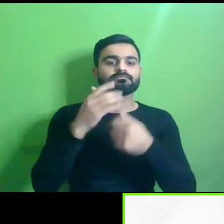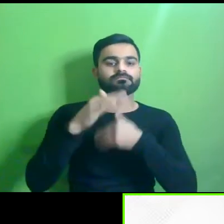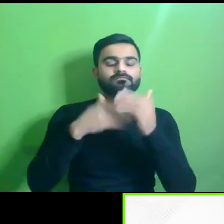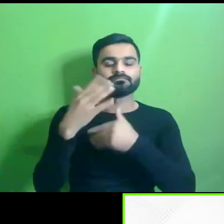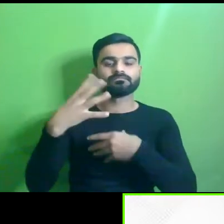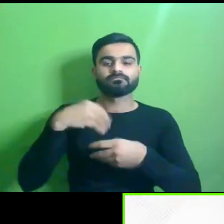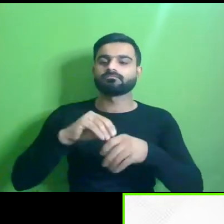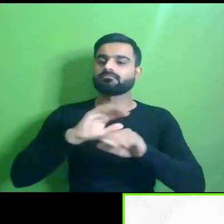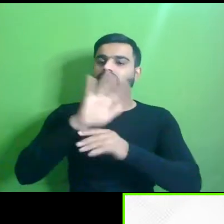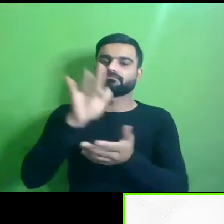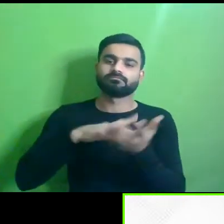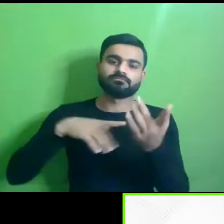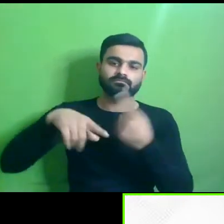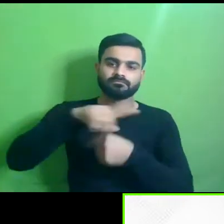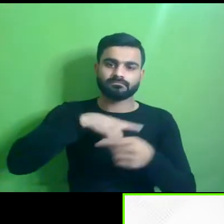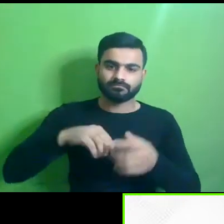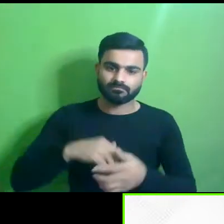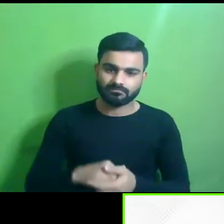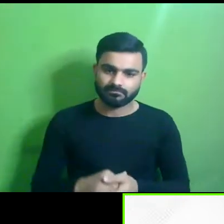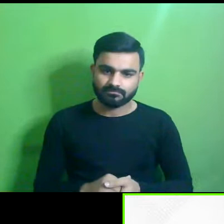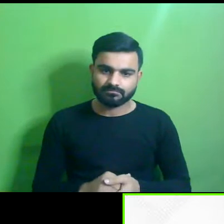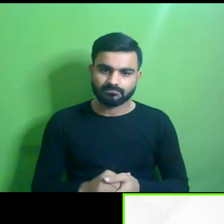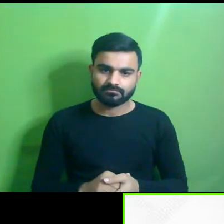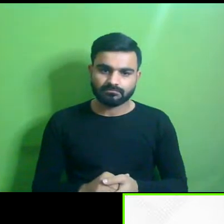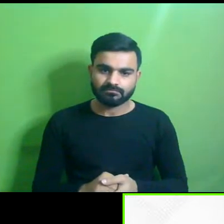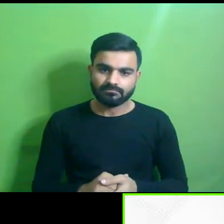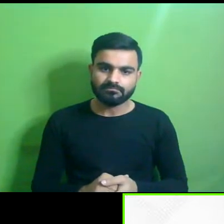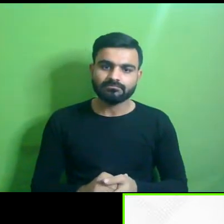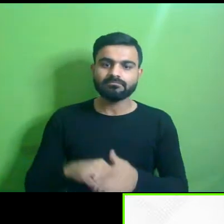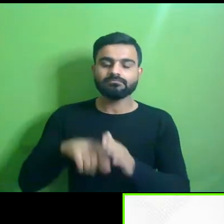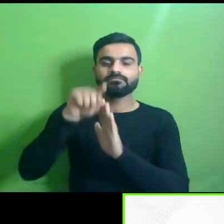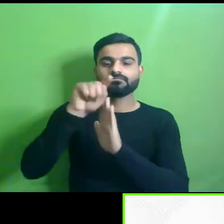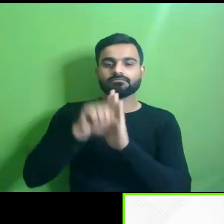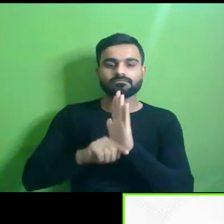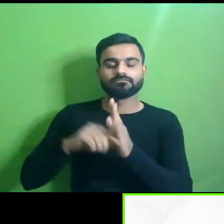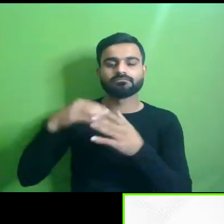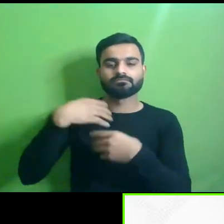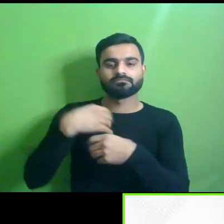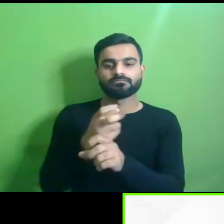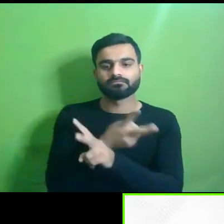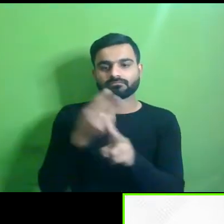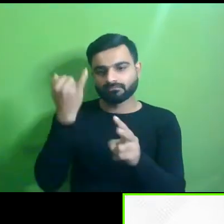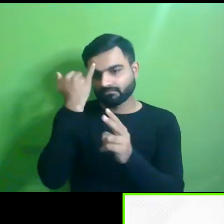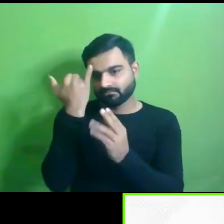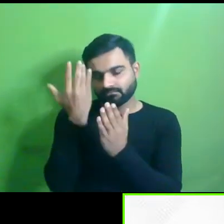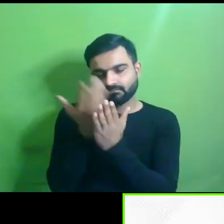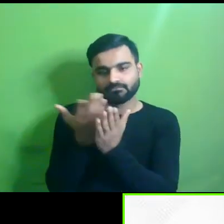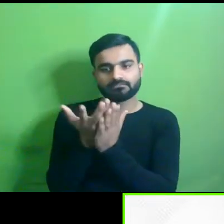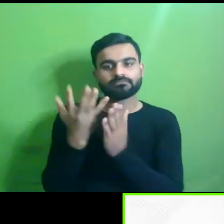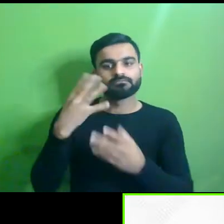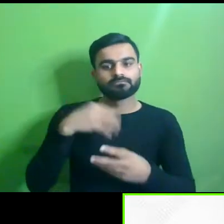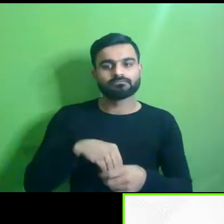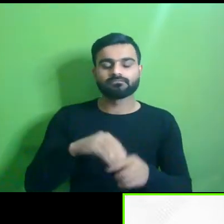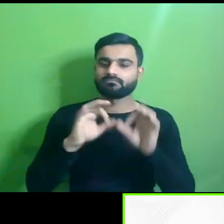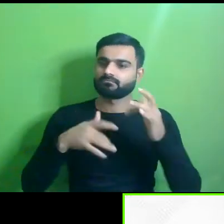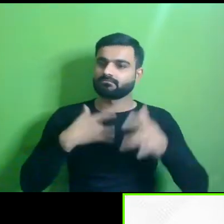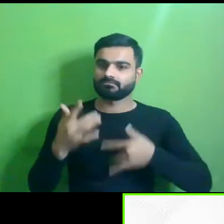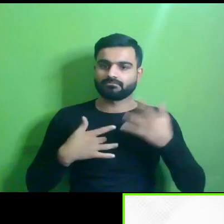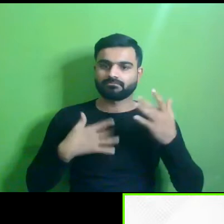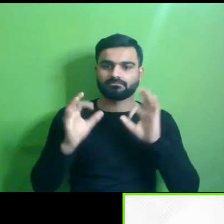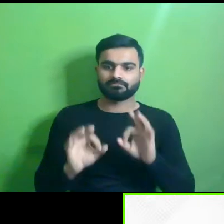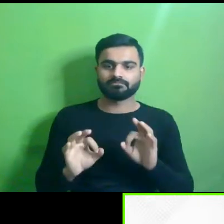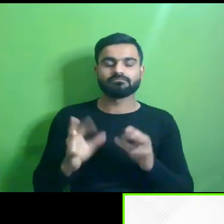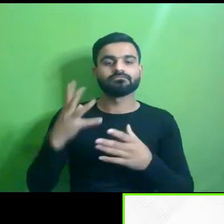entire cycle um the among the policy intervention there were a couple of ideas which actually uh were very interesting um